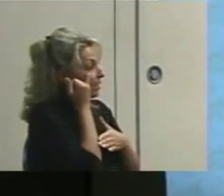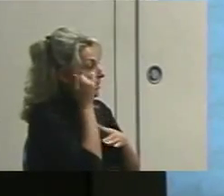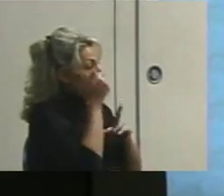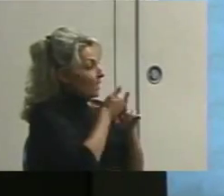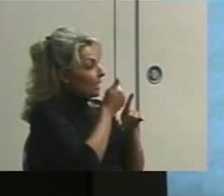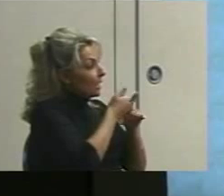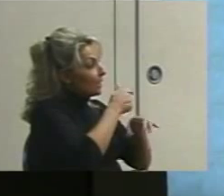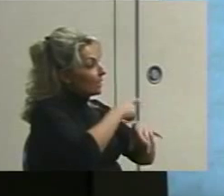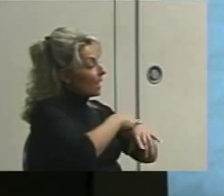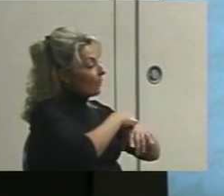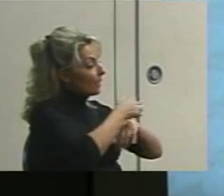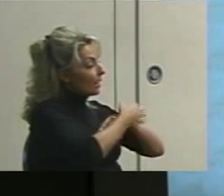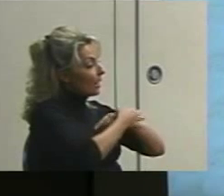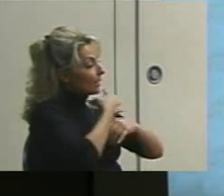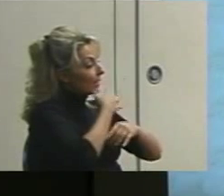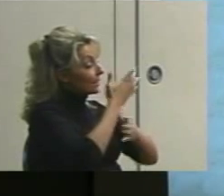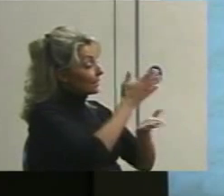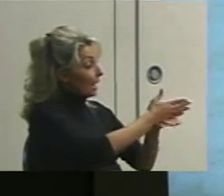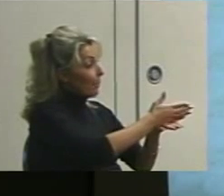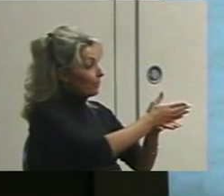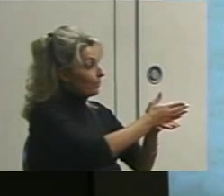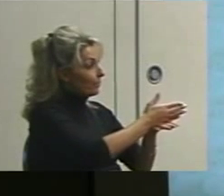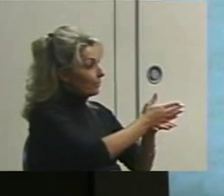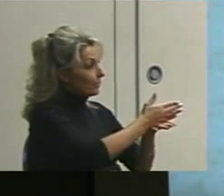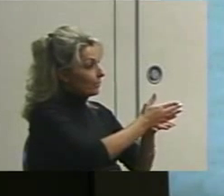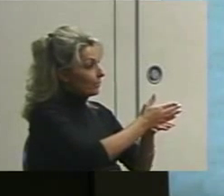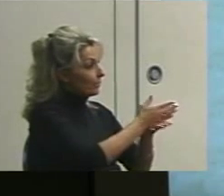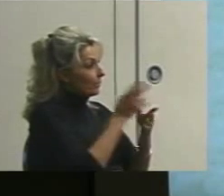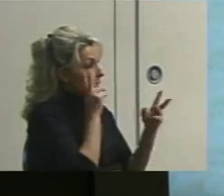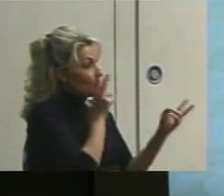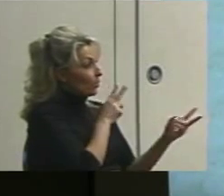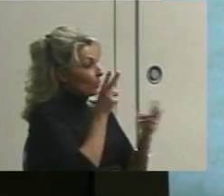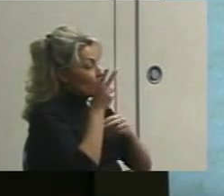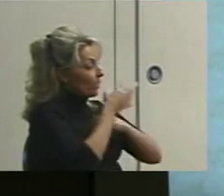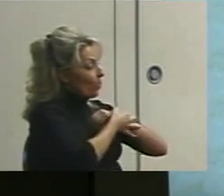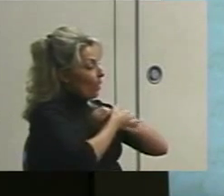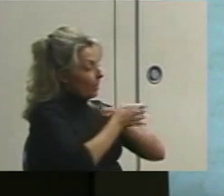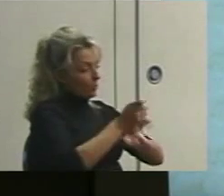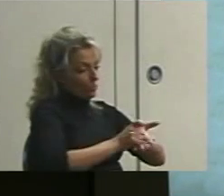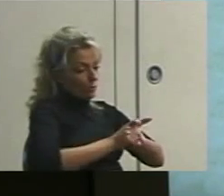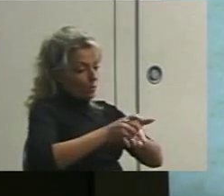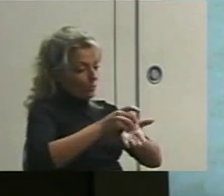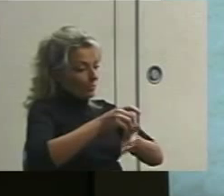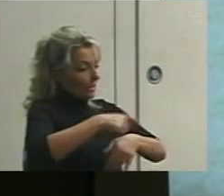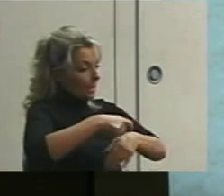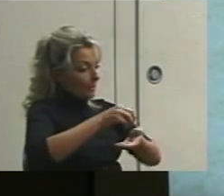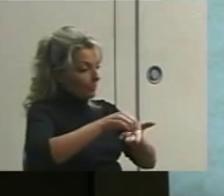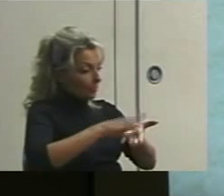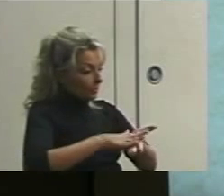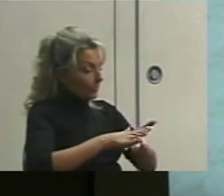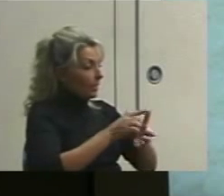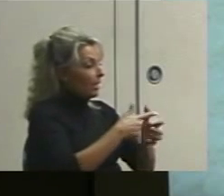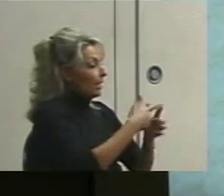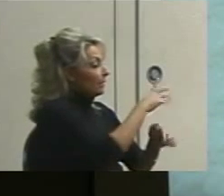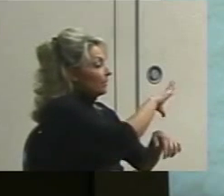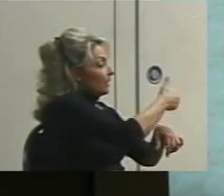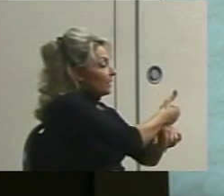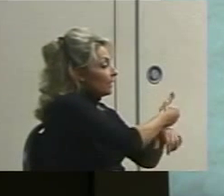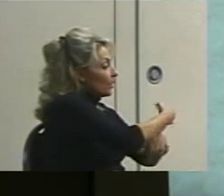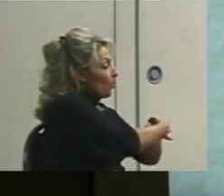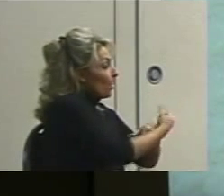clocks, you said it stopped, you looked at the watch and wrote down that time and then reset the watch, then you could get an average.